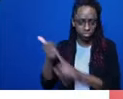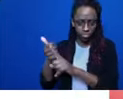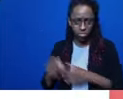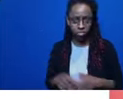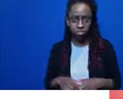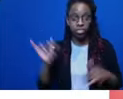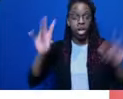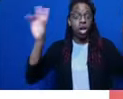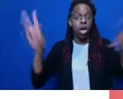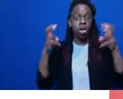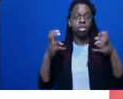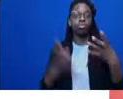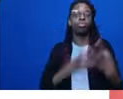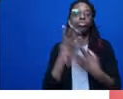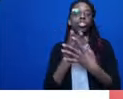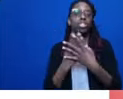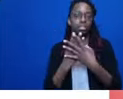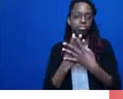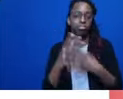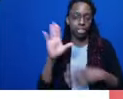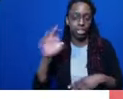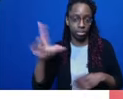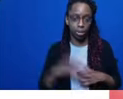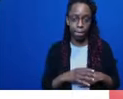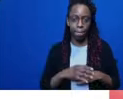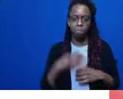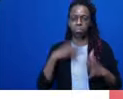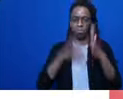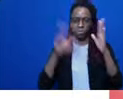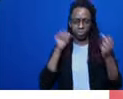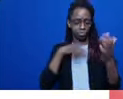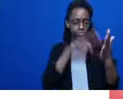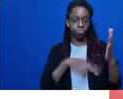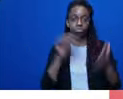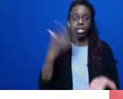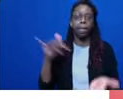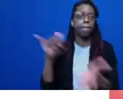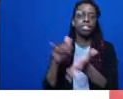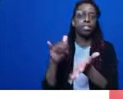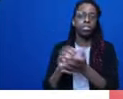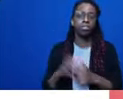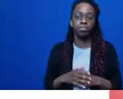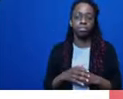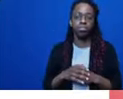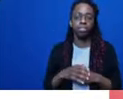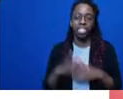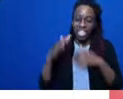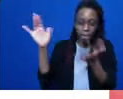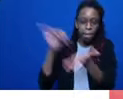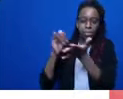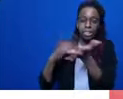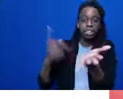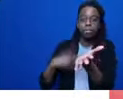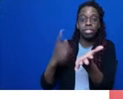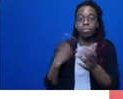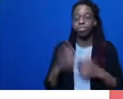It is possible. It is possible, at least sometimes. It is possible, especially now, to ride